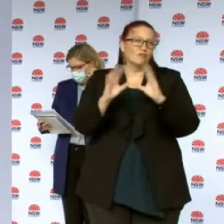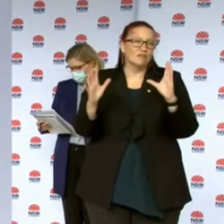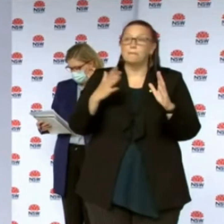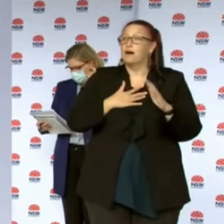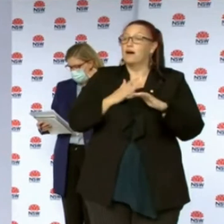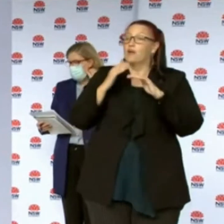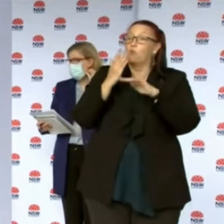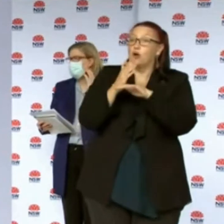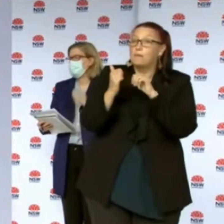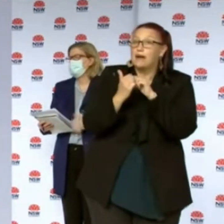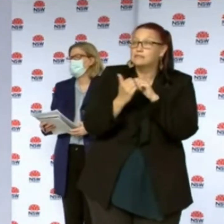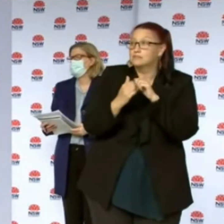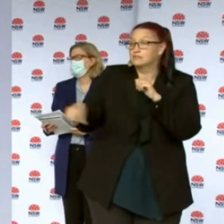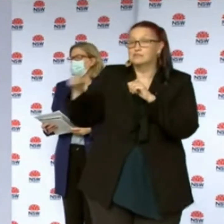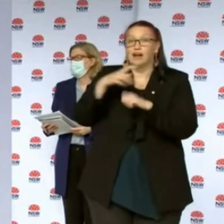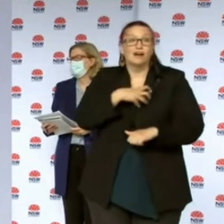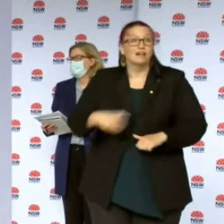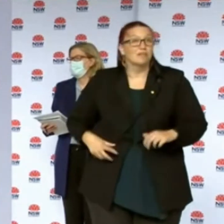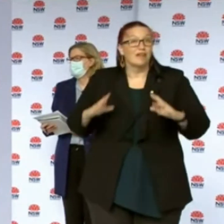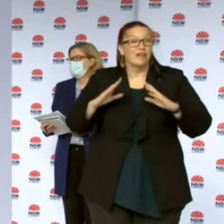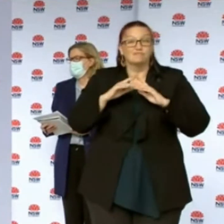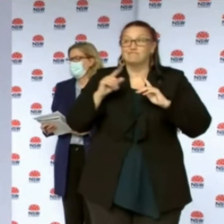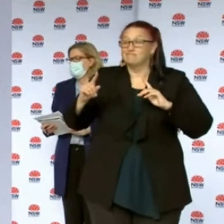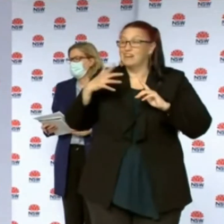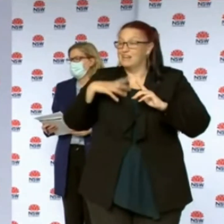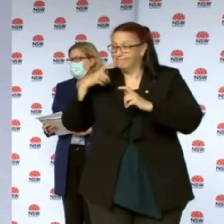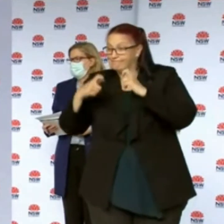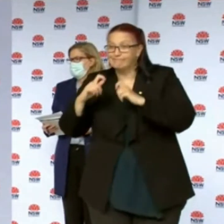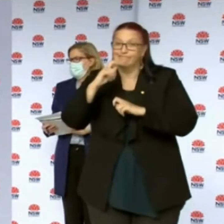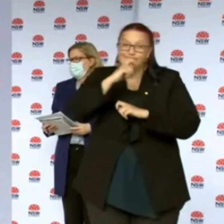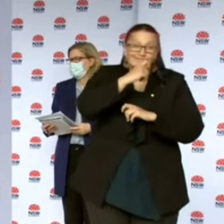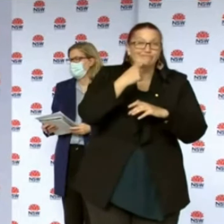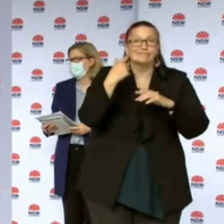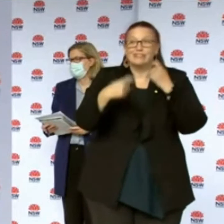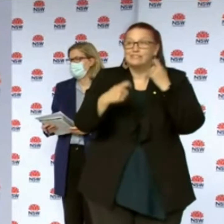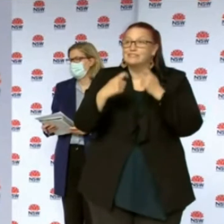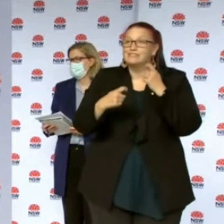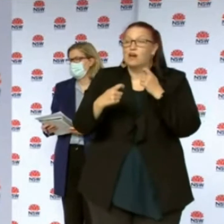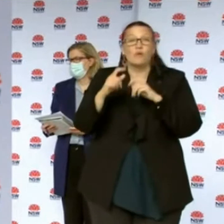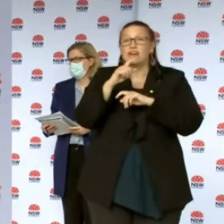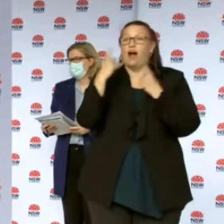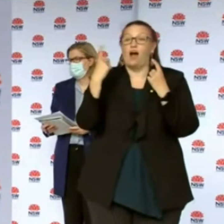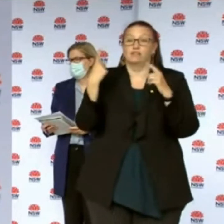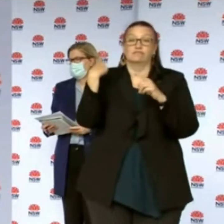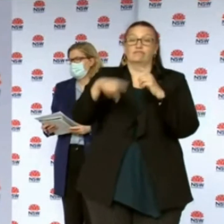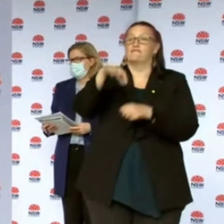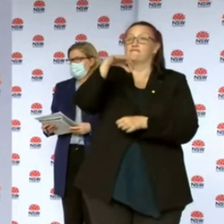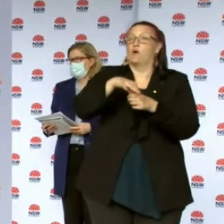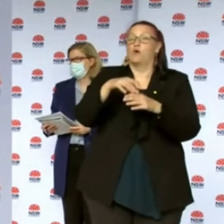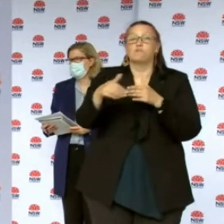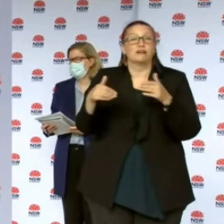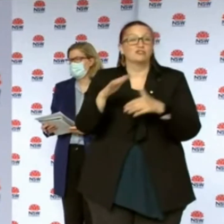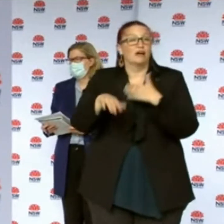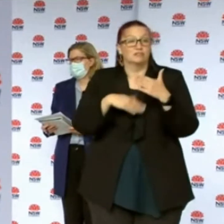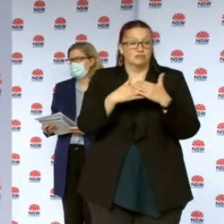through that process this morning to ensure that nobody enters the chamber to pass the budget until all of those assessments have been